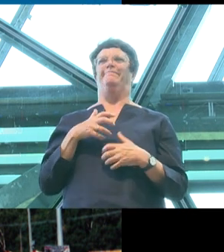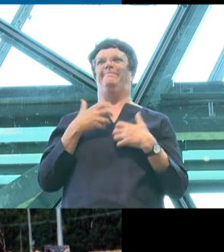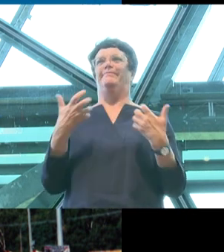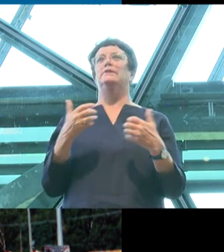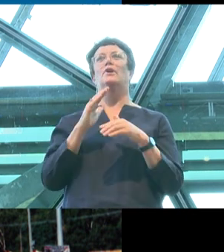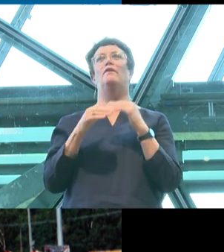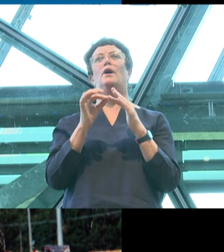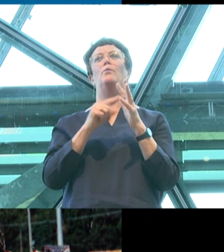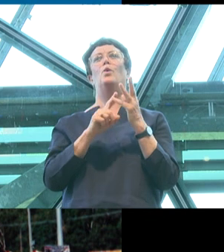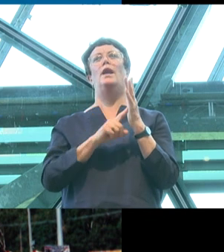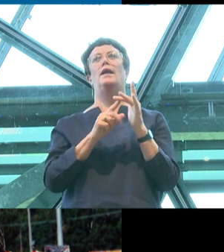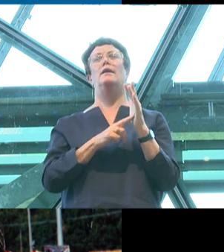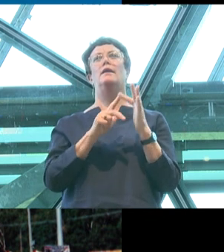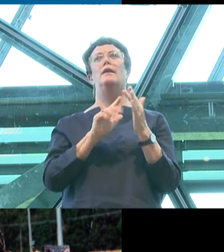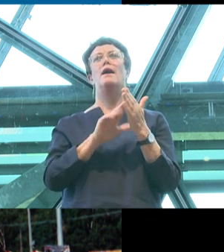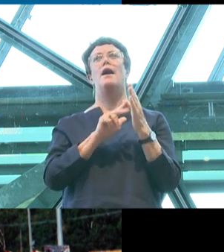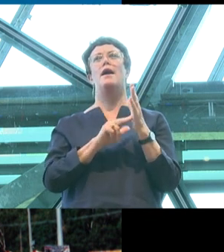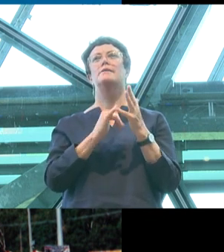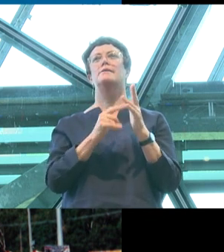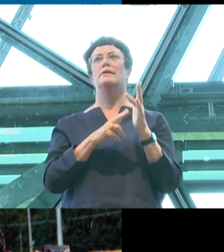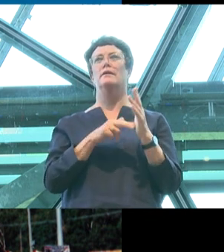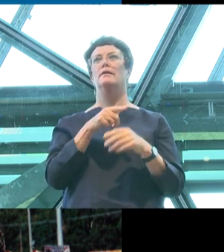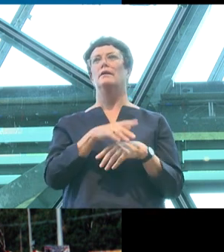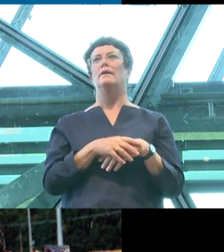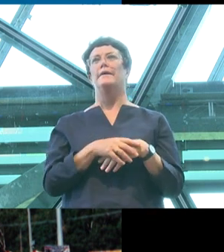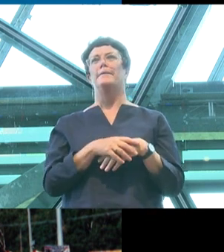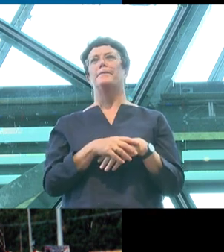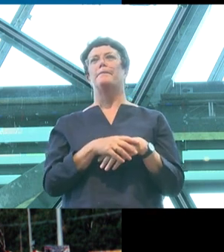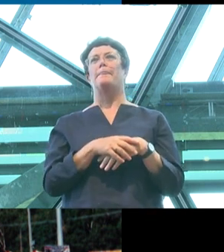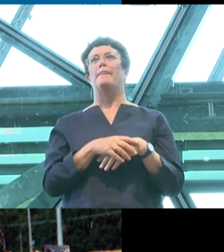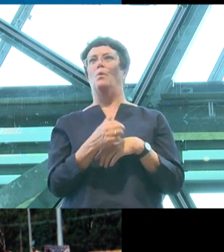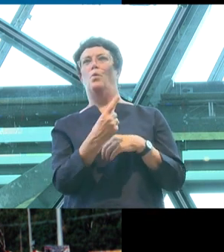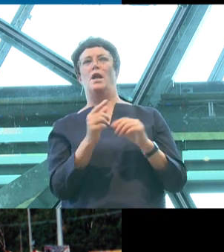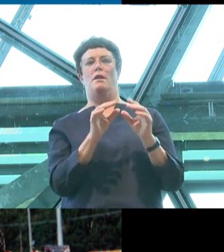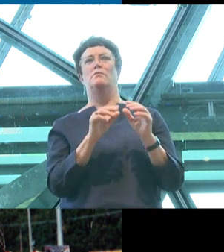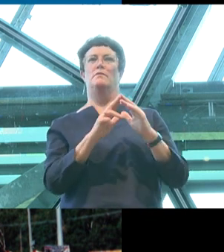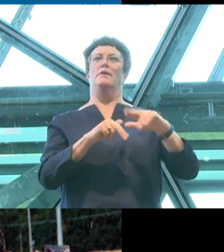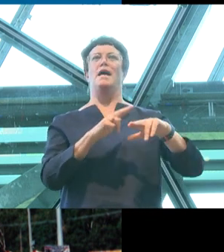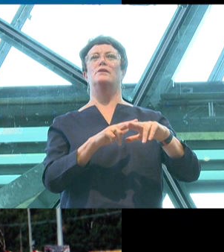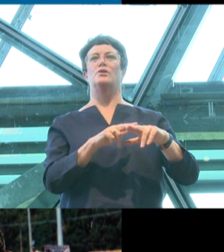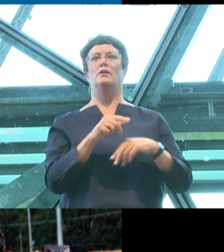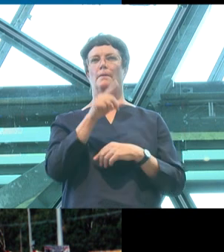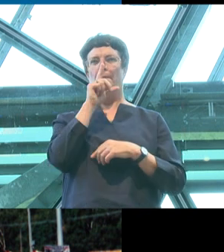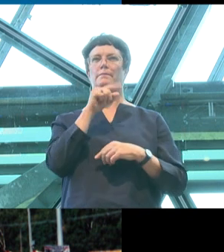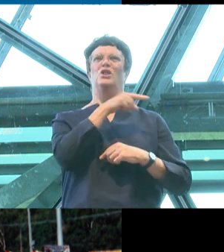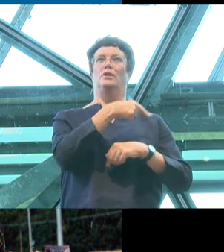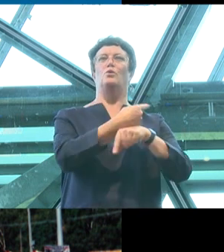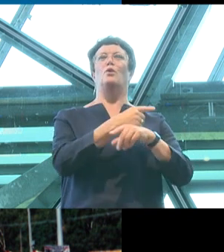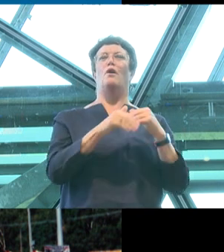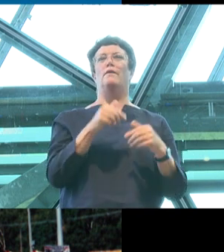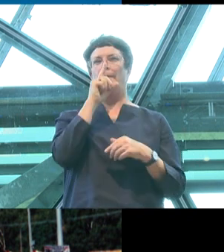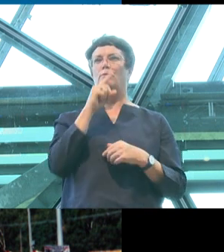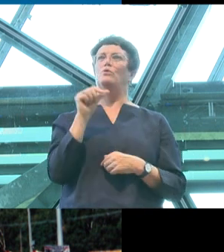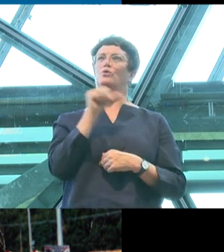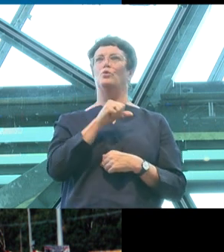the Sunshine Coast still being a huge base for One Nation, and that people should have to speak perfect English before they could become citizens,